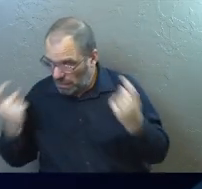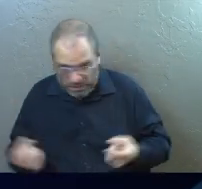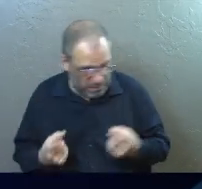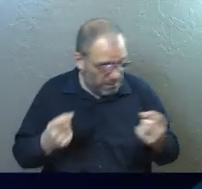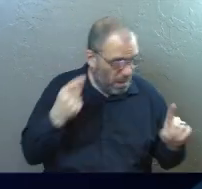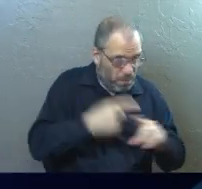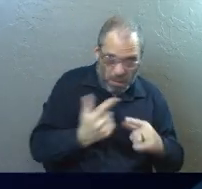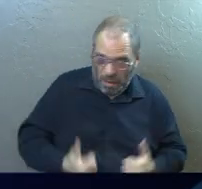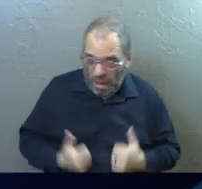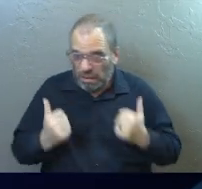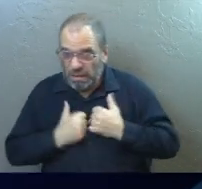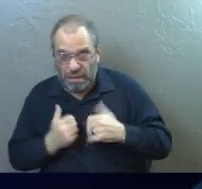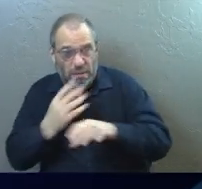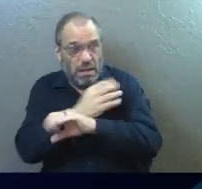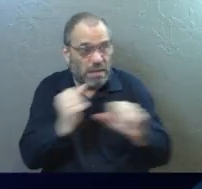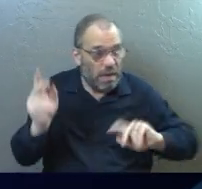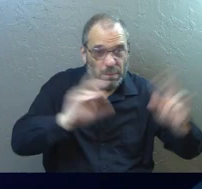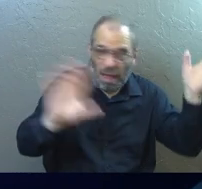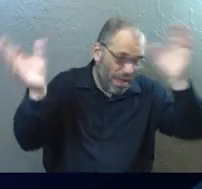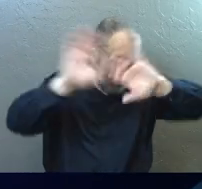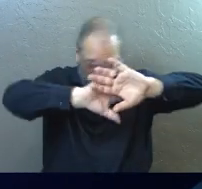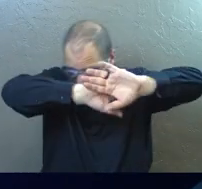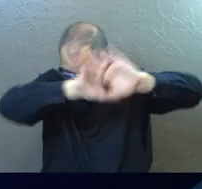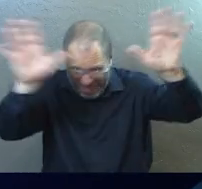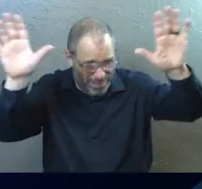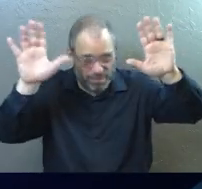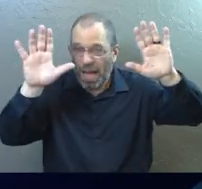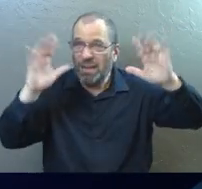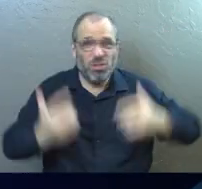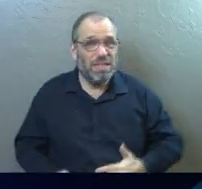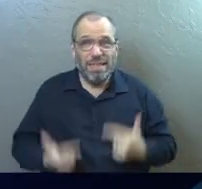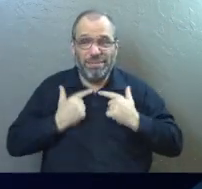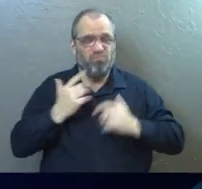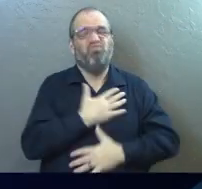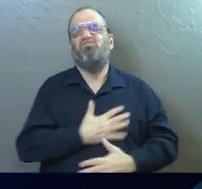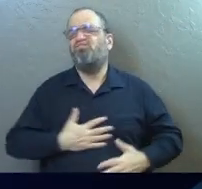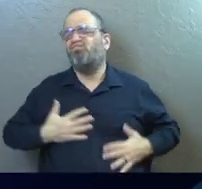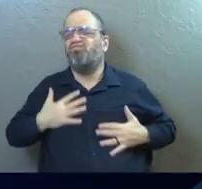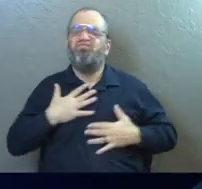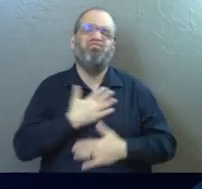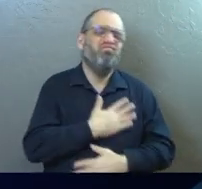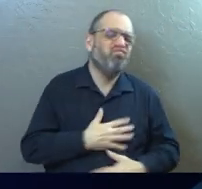sins. There's no point in trying to rescue anybody else. We may as well just live for us.